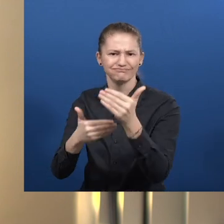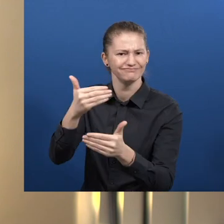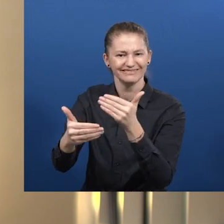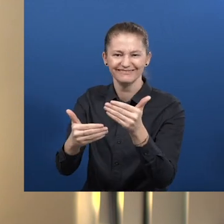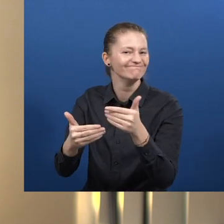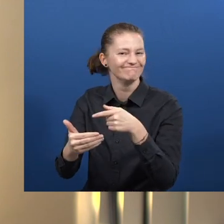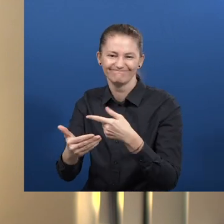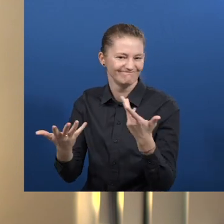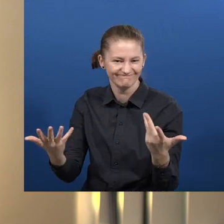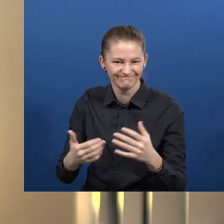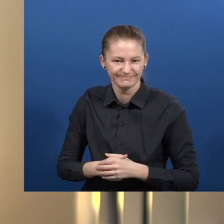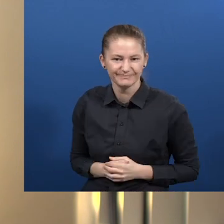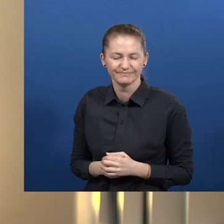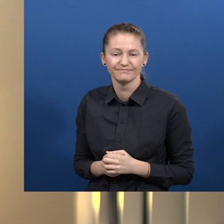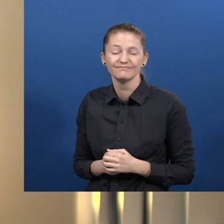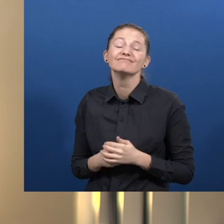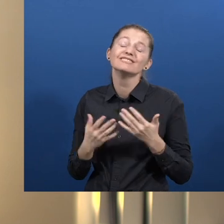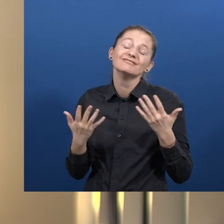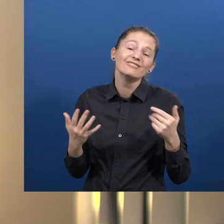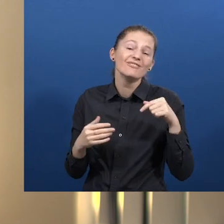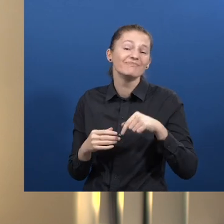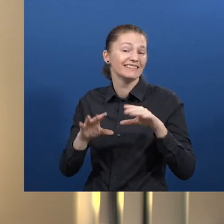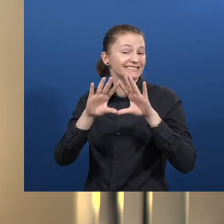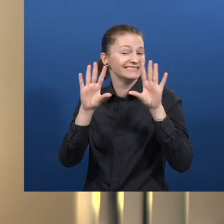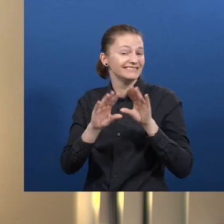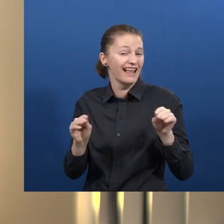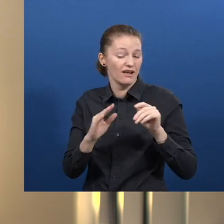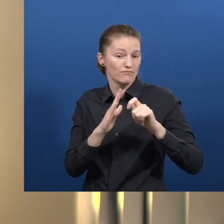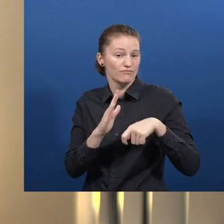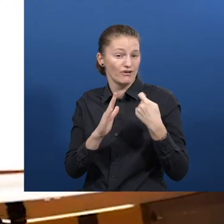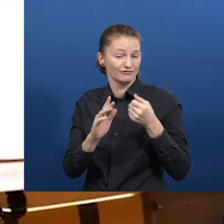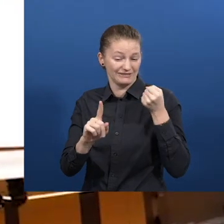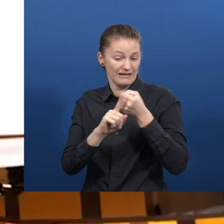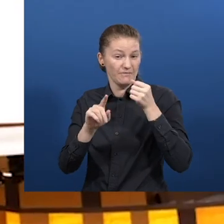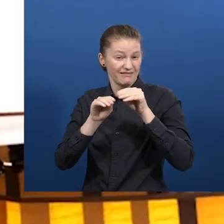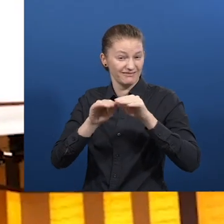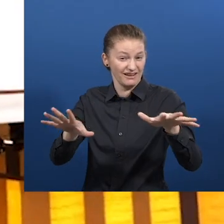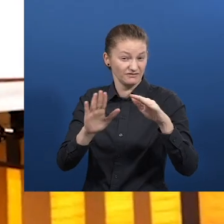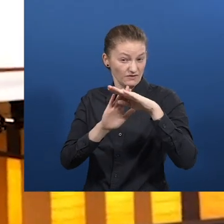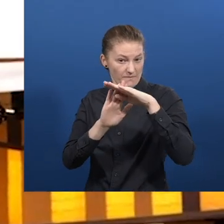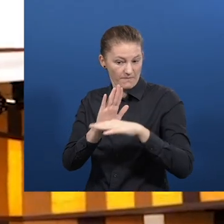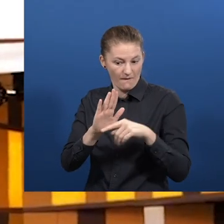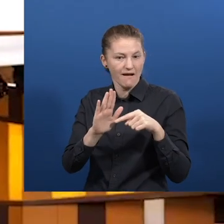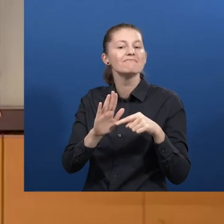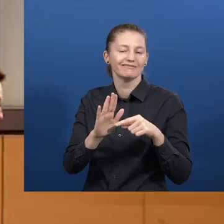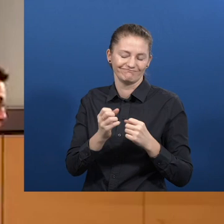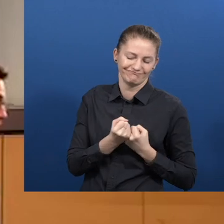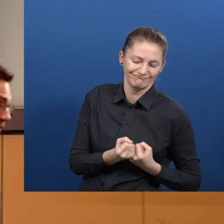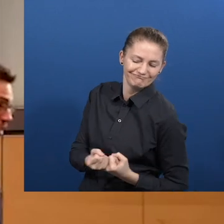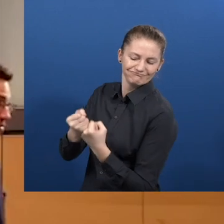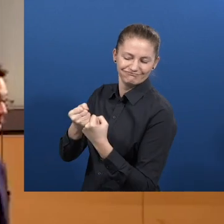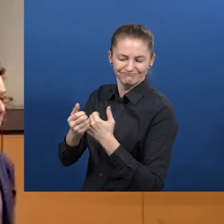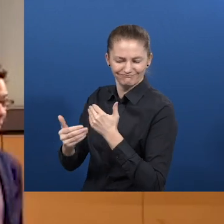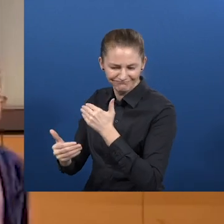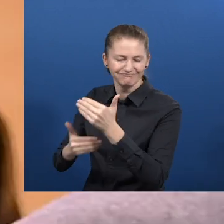quickly but not mature enough yet to really scale on those solutions. That's where the Zero Project Impact